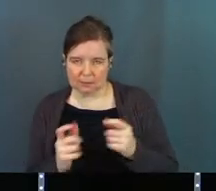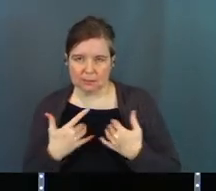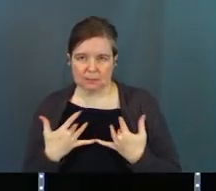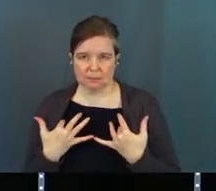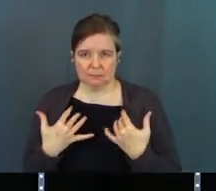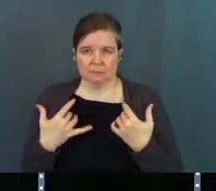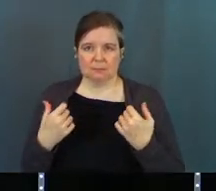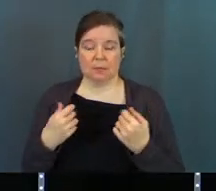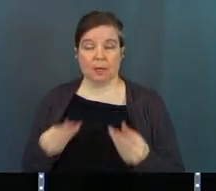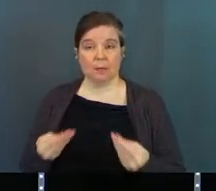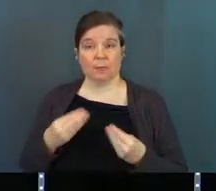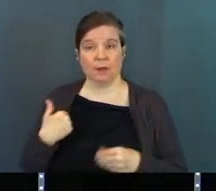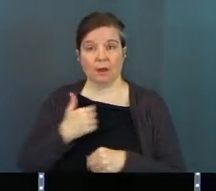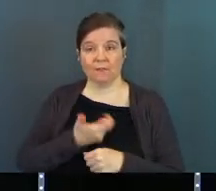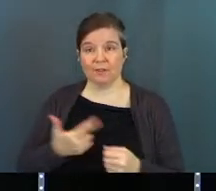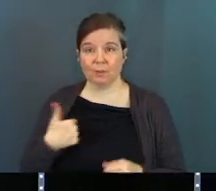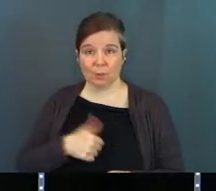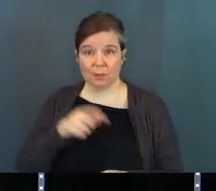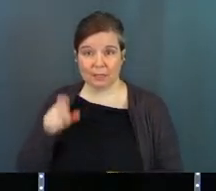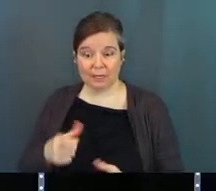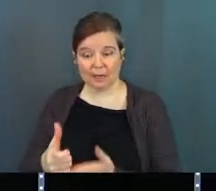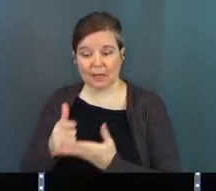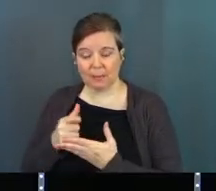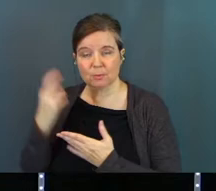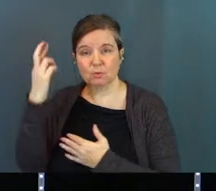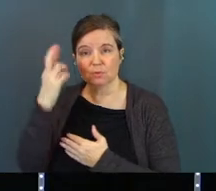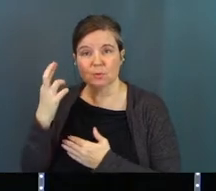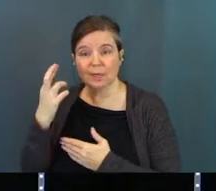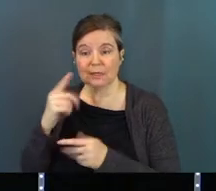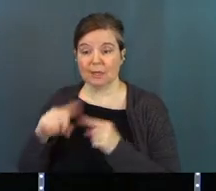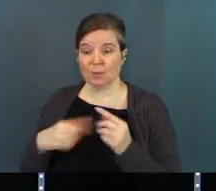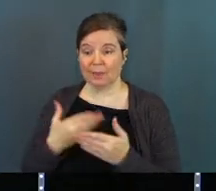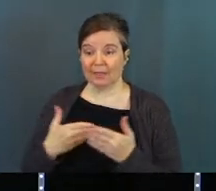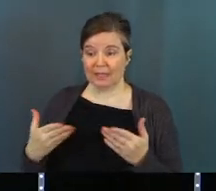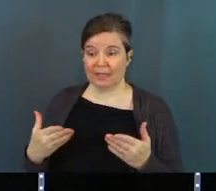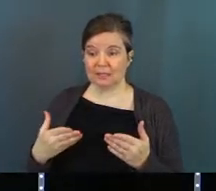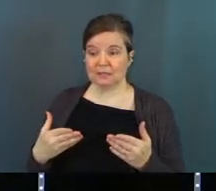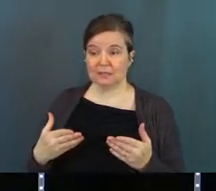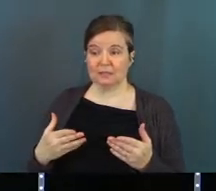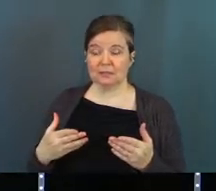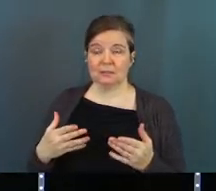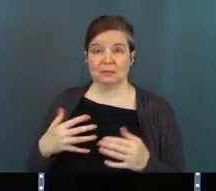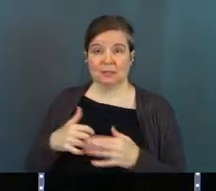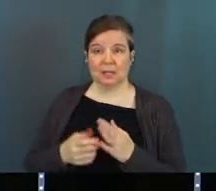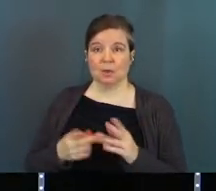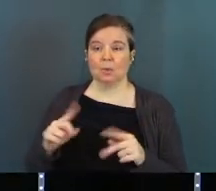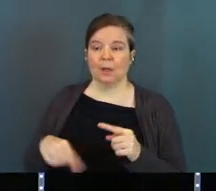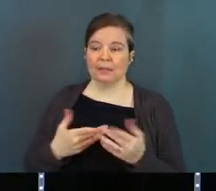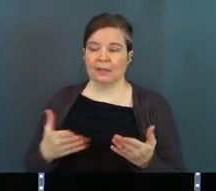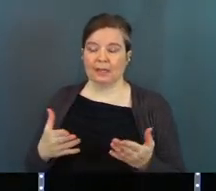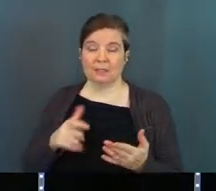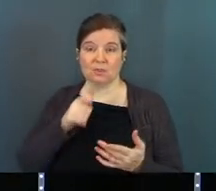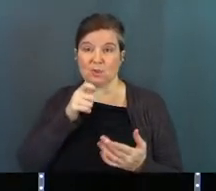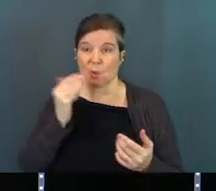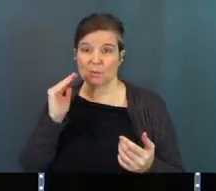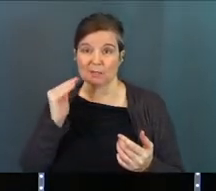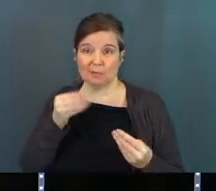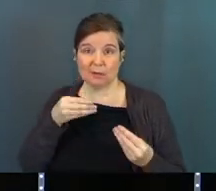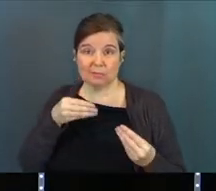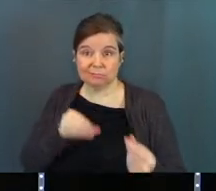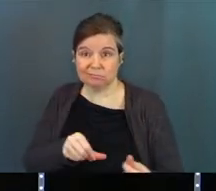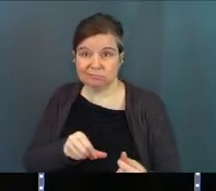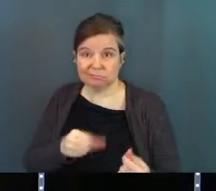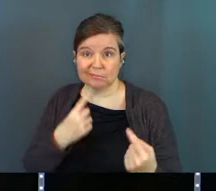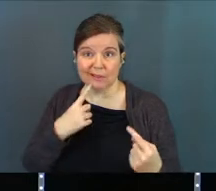for us and all the things that we need. And He helps us to realize that even when things, okay, getting to this place, even when things don't go the way we had